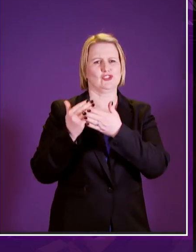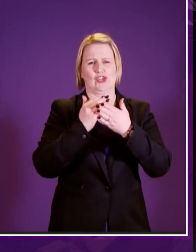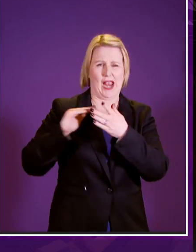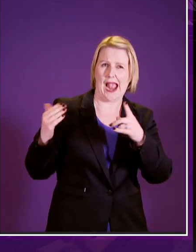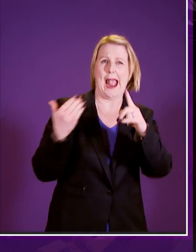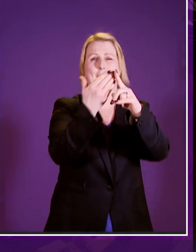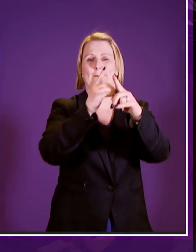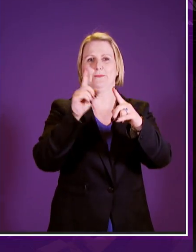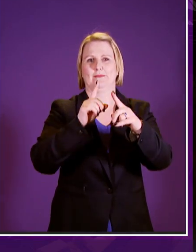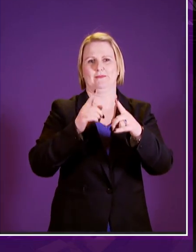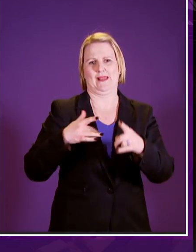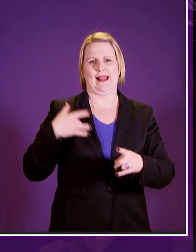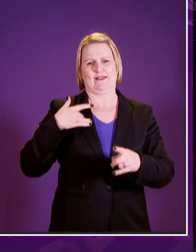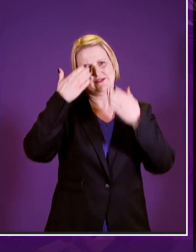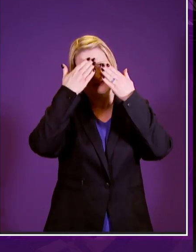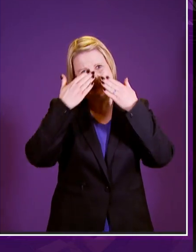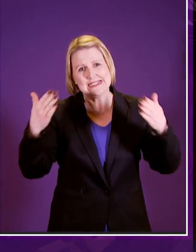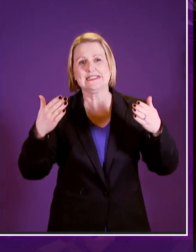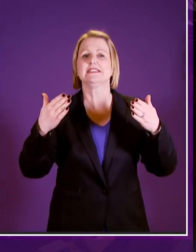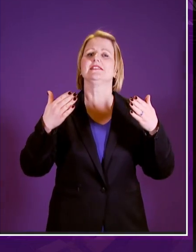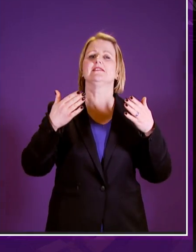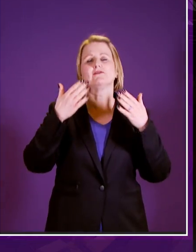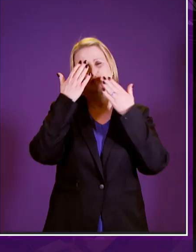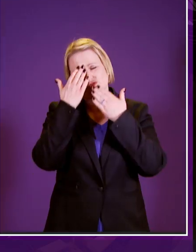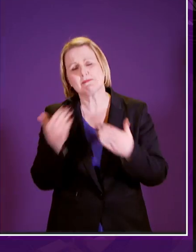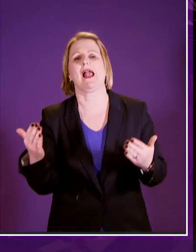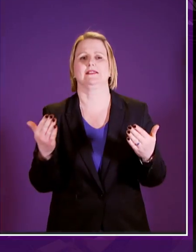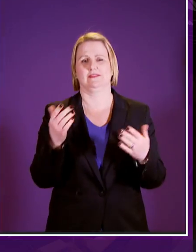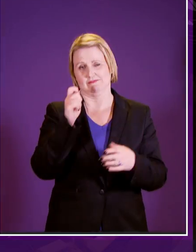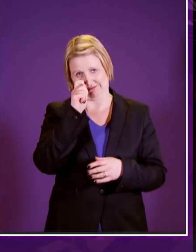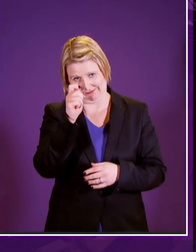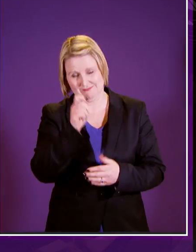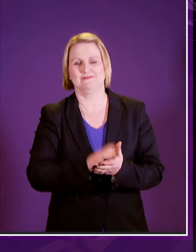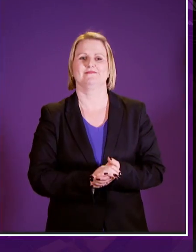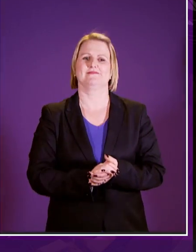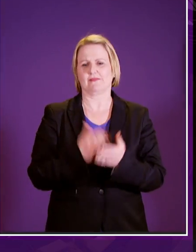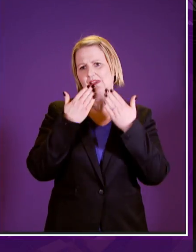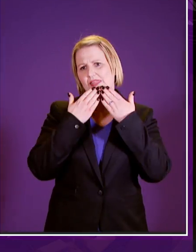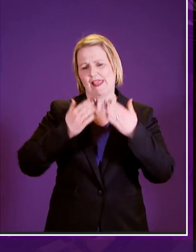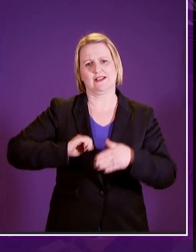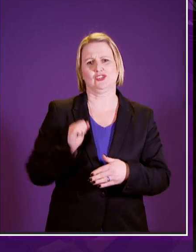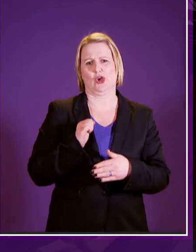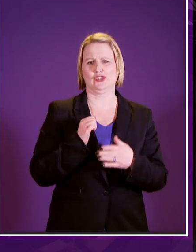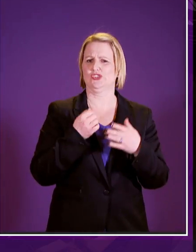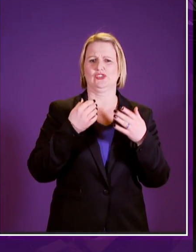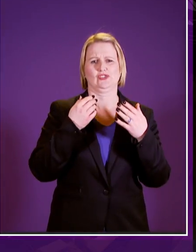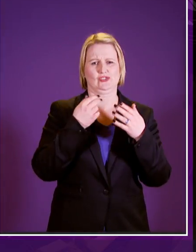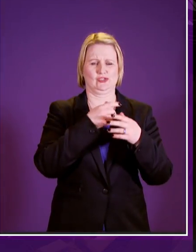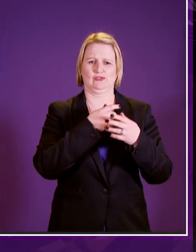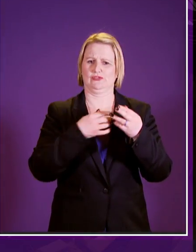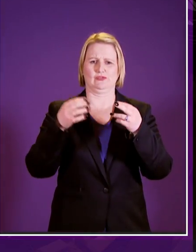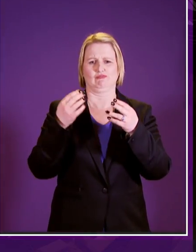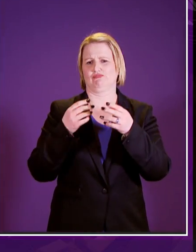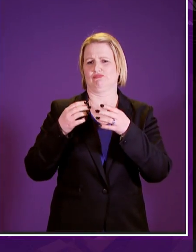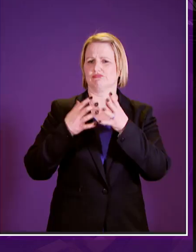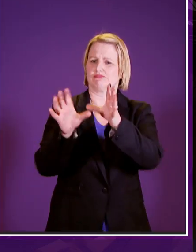respect I would like to thank the many Scottish government officials who have worked tirelessly on this bill and to set up